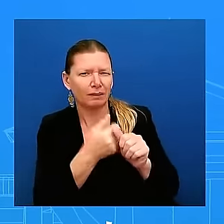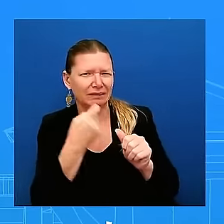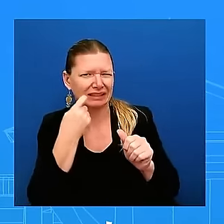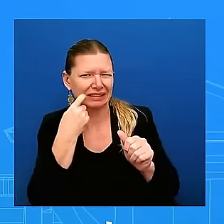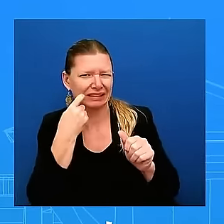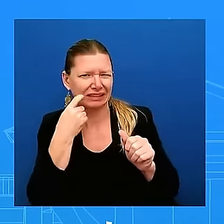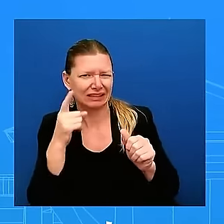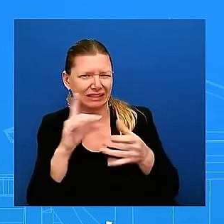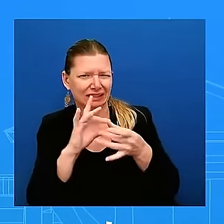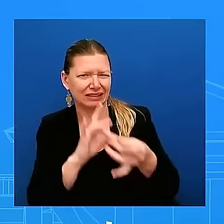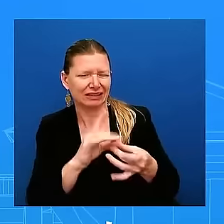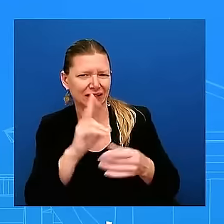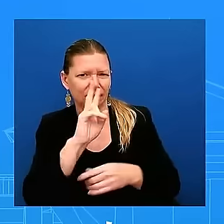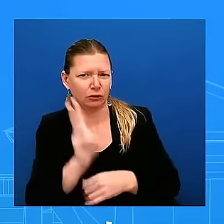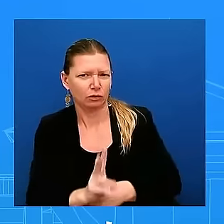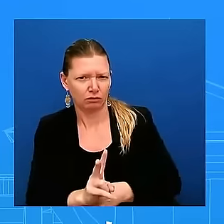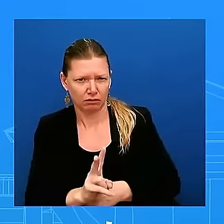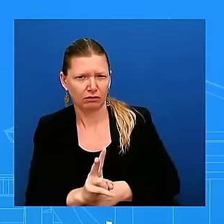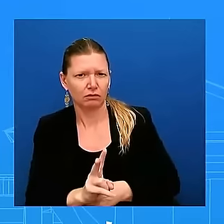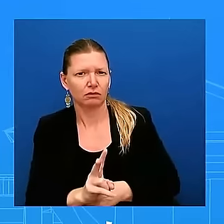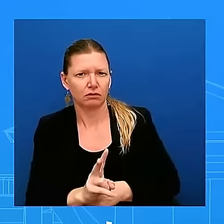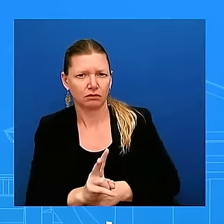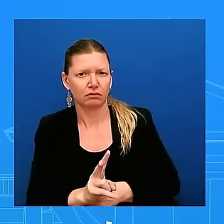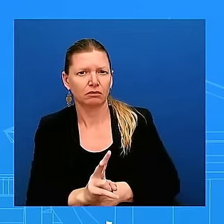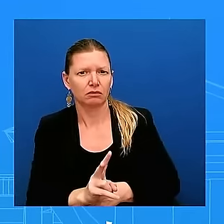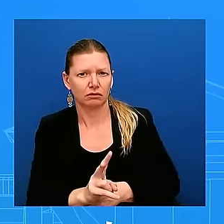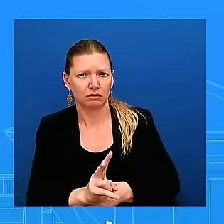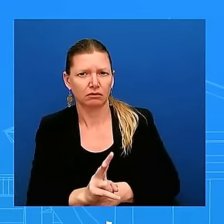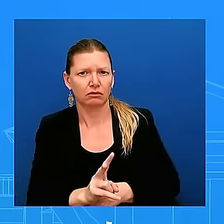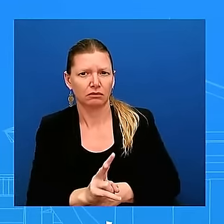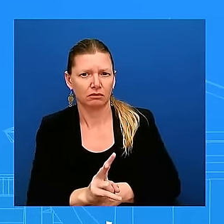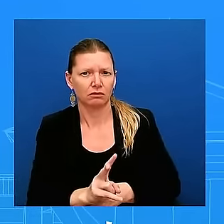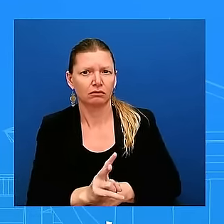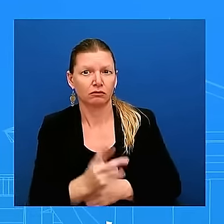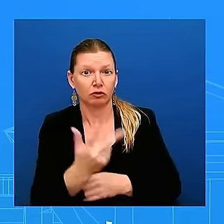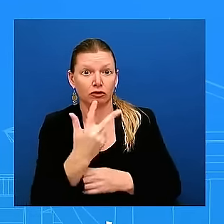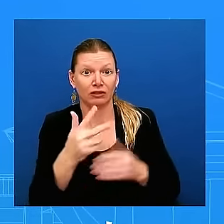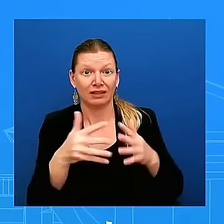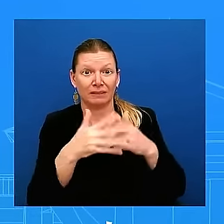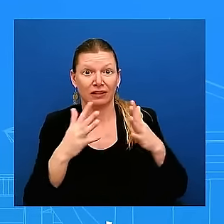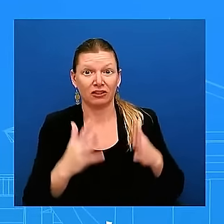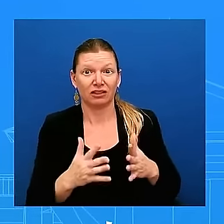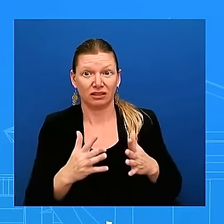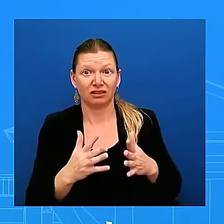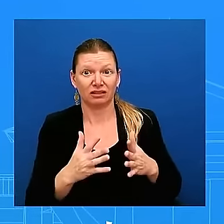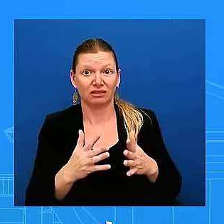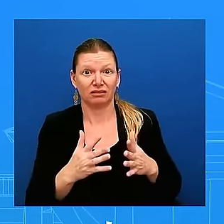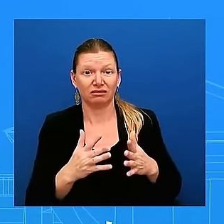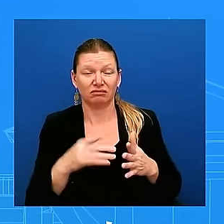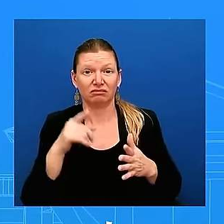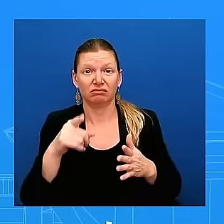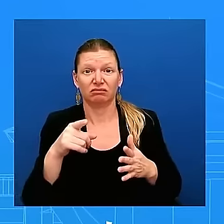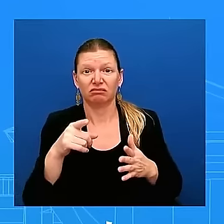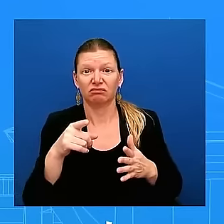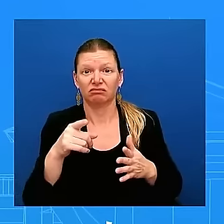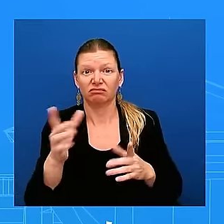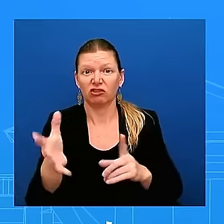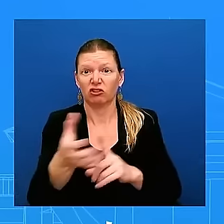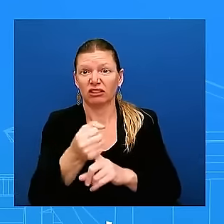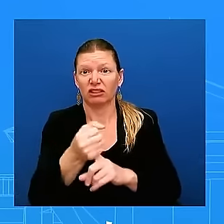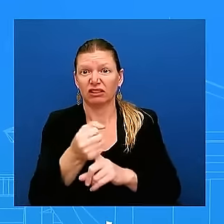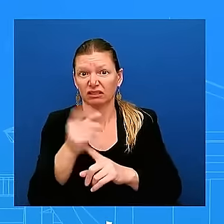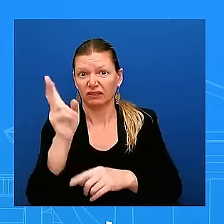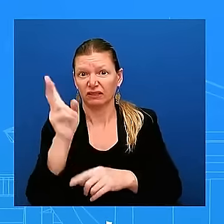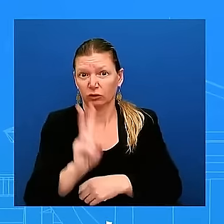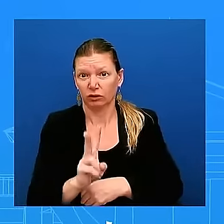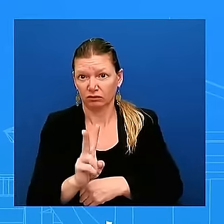view the detention of three americans and to spanish uh spanish in venezuela who are accused of attempting